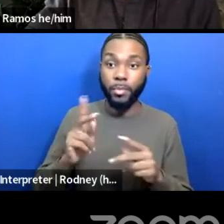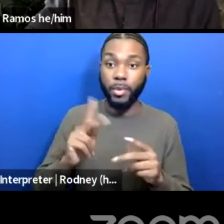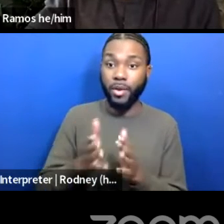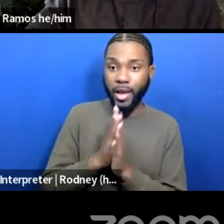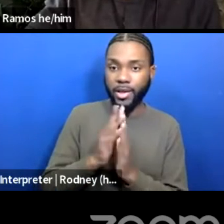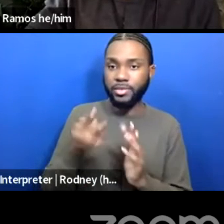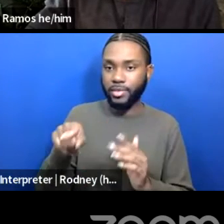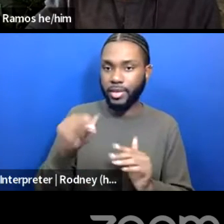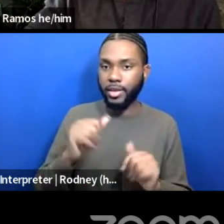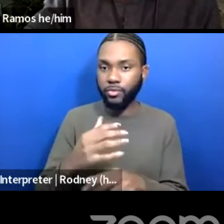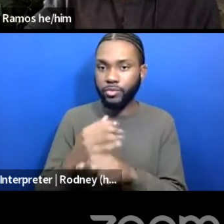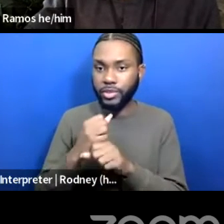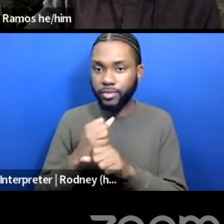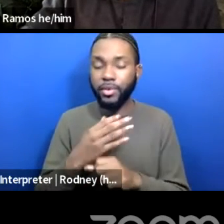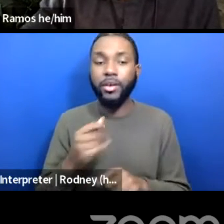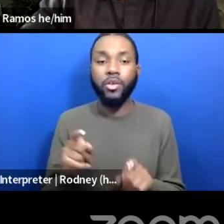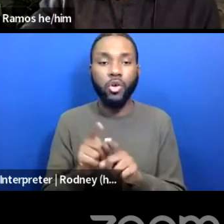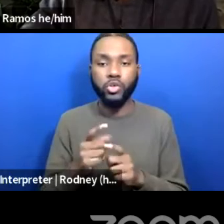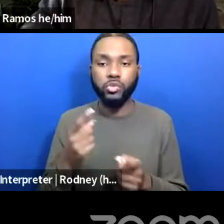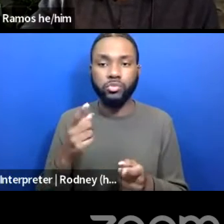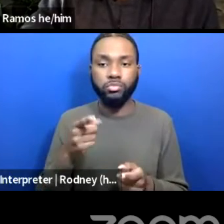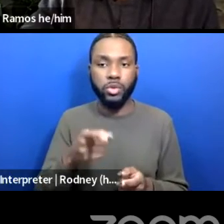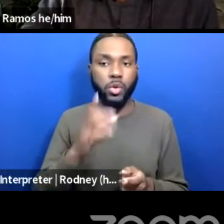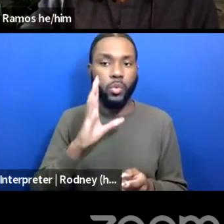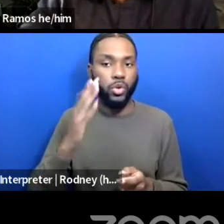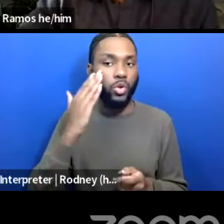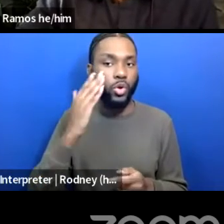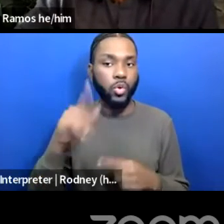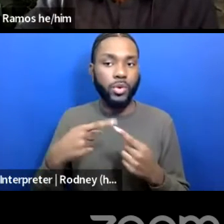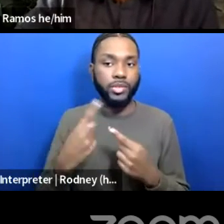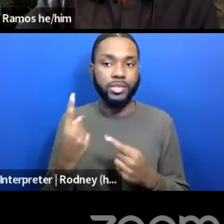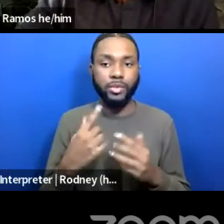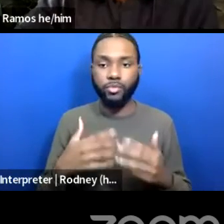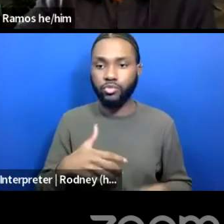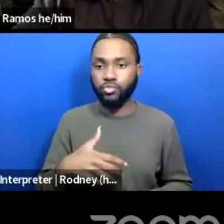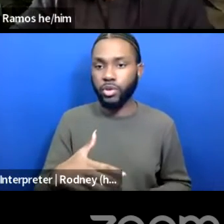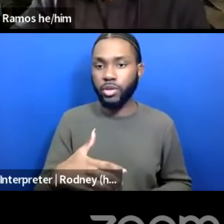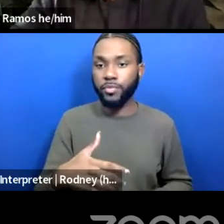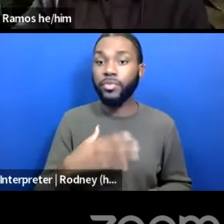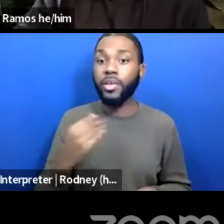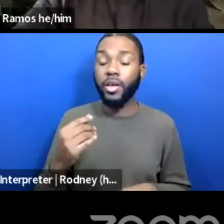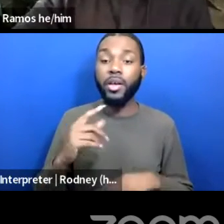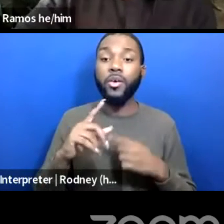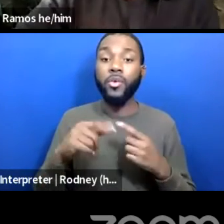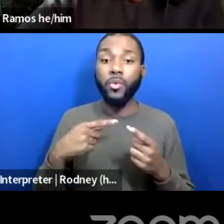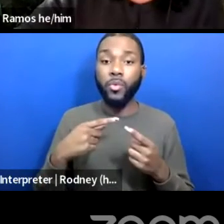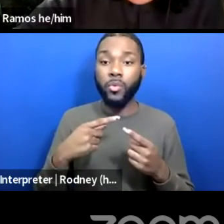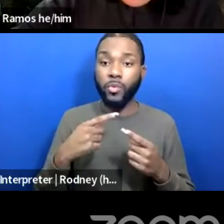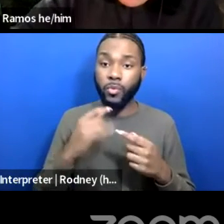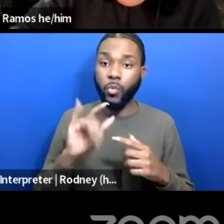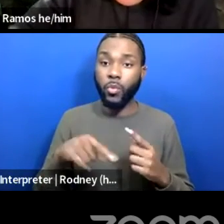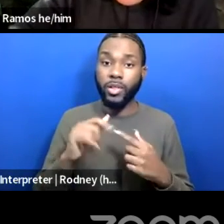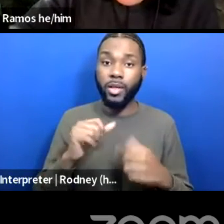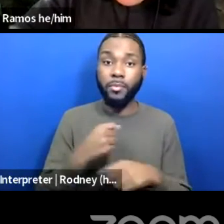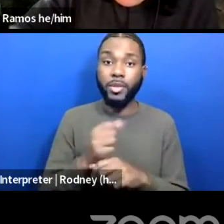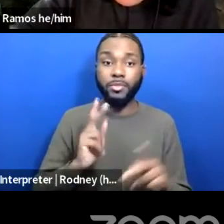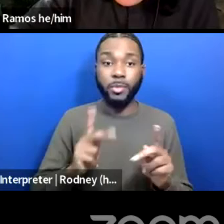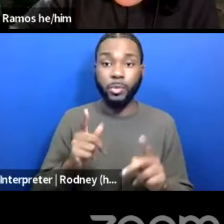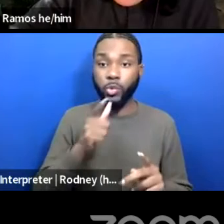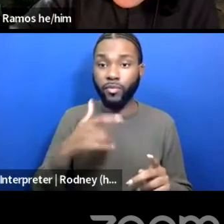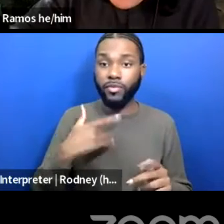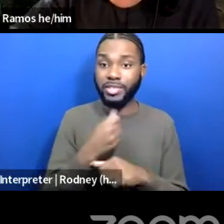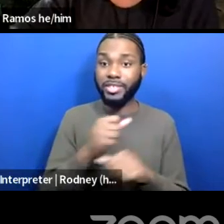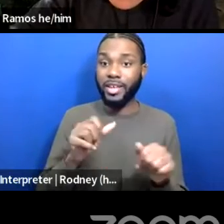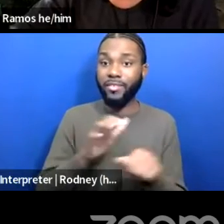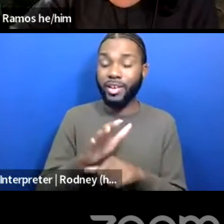and we'll just know when someone is pregnant. And the way that that centers people who are safe enough in the space to,